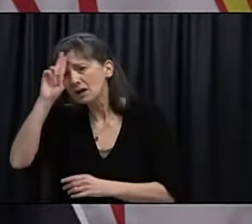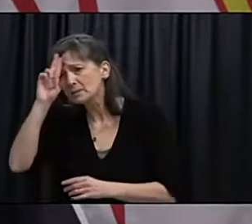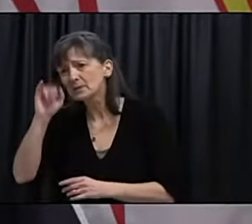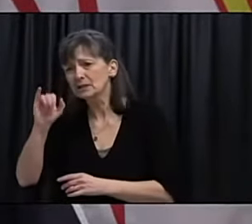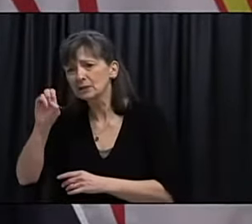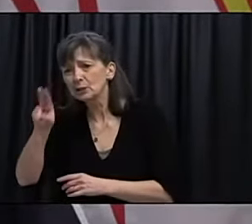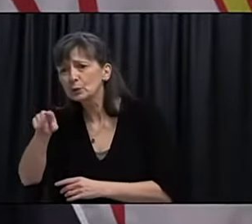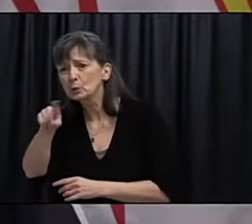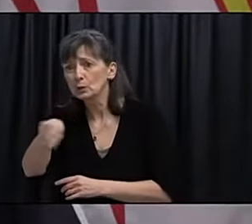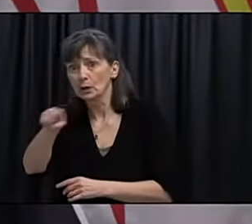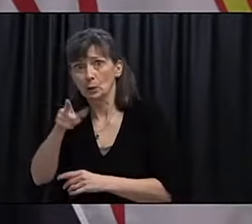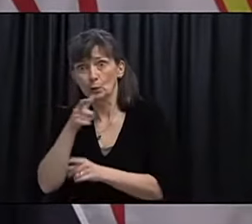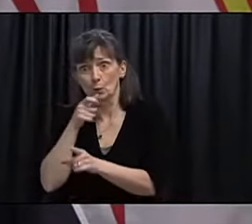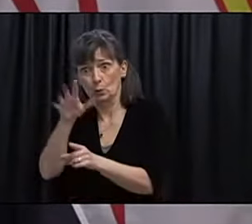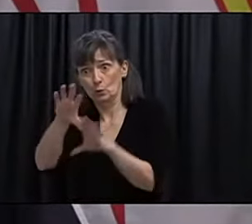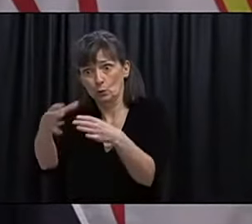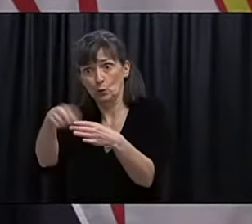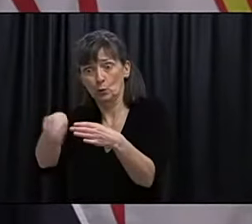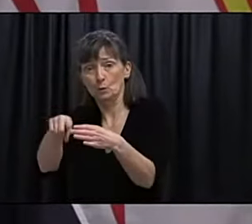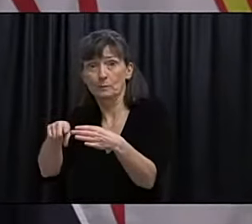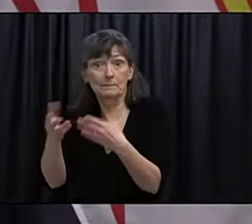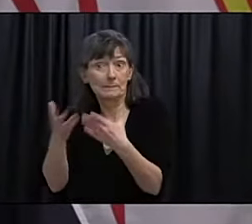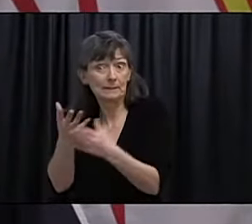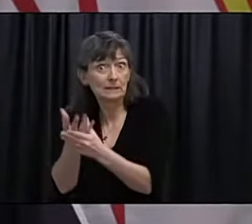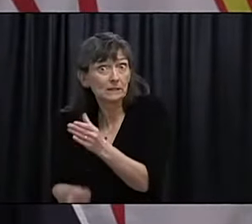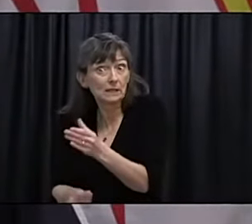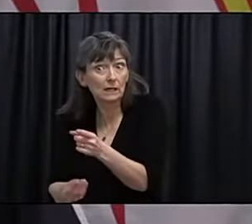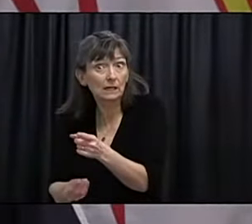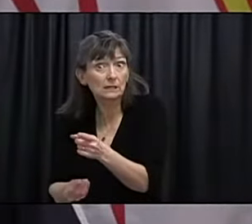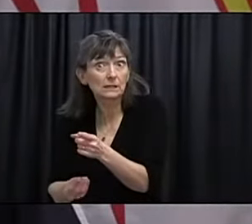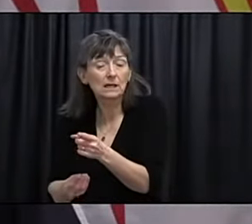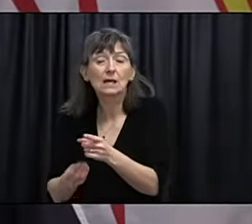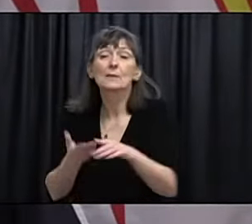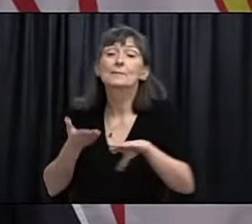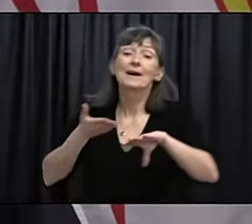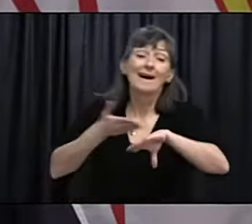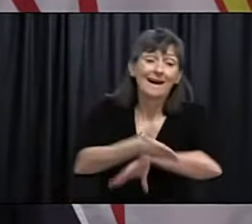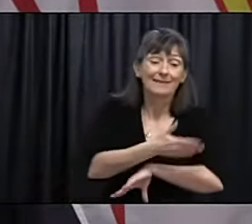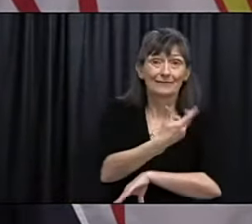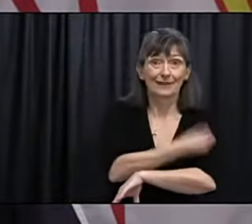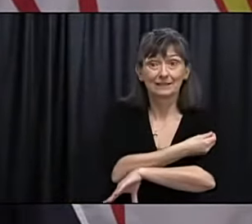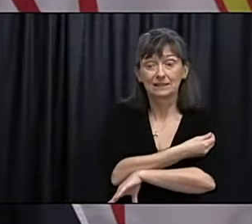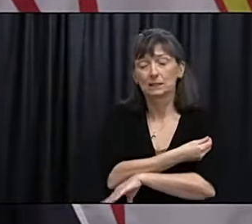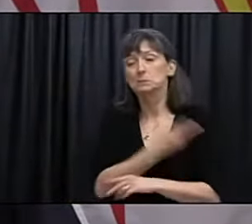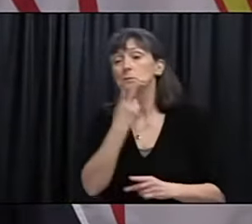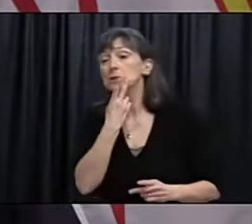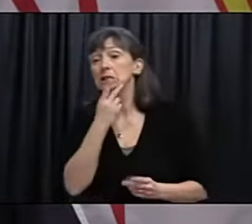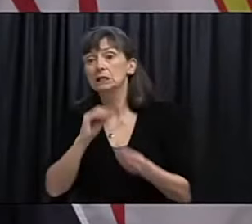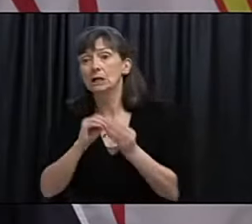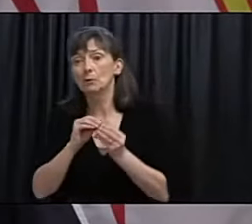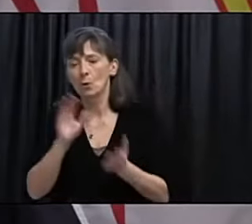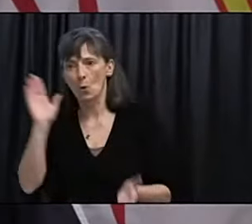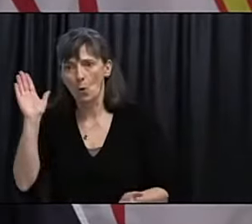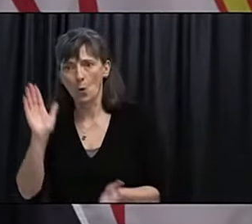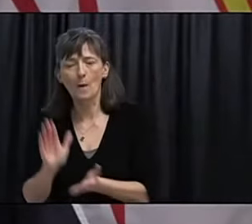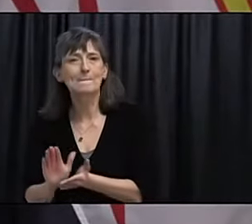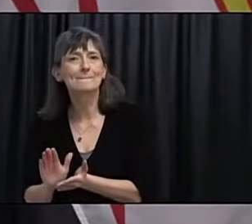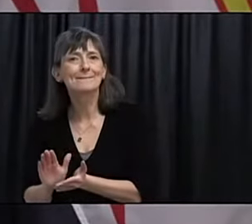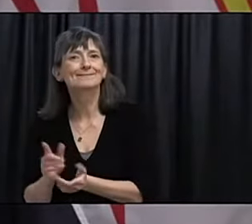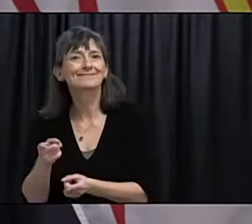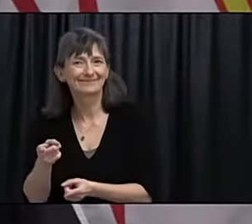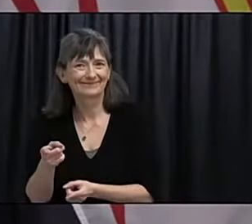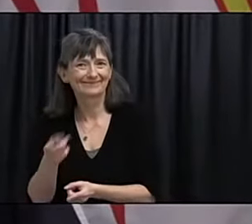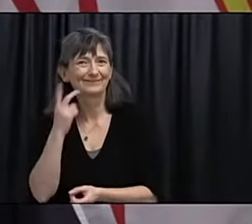up in ICU, or unfortunately may have died after receiving the vaccine. And that's what we're seeing protection against at this point.